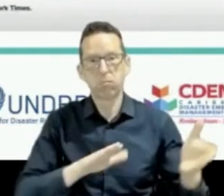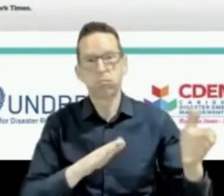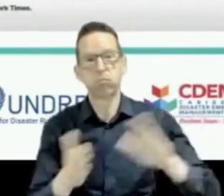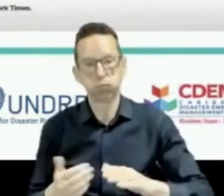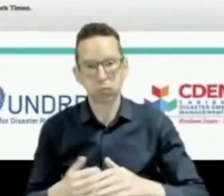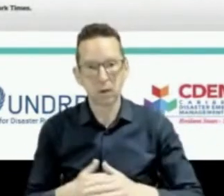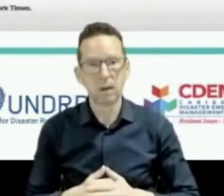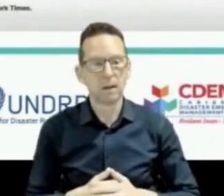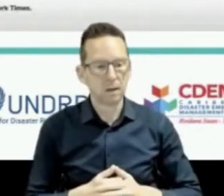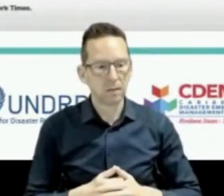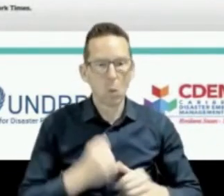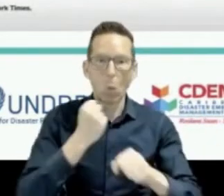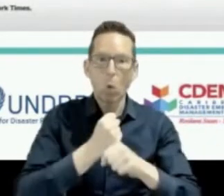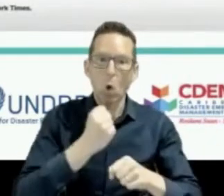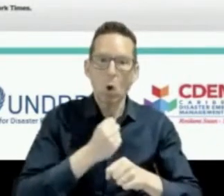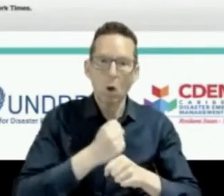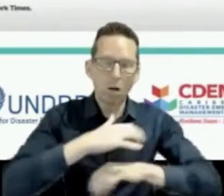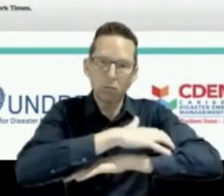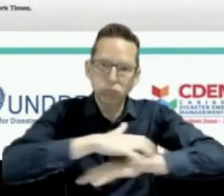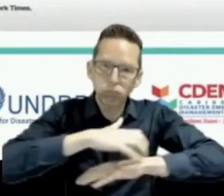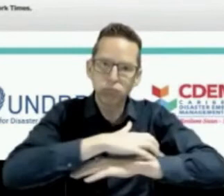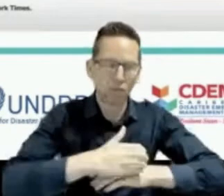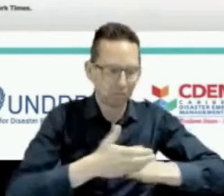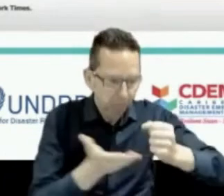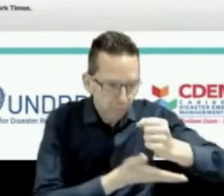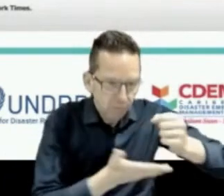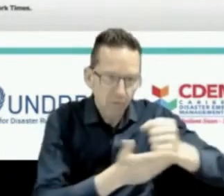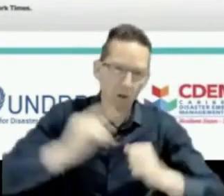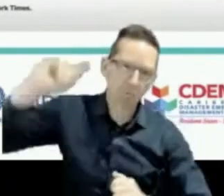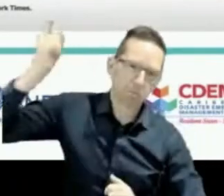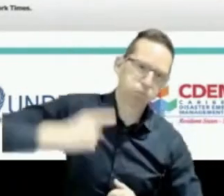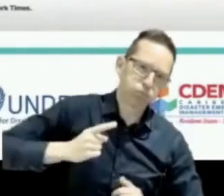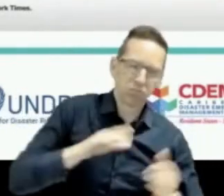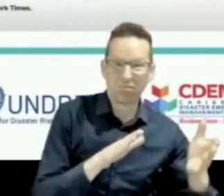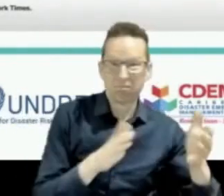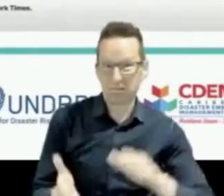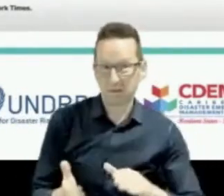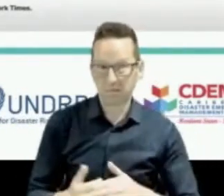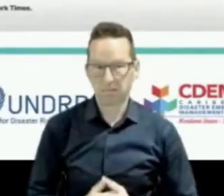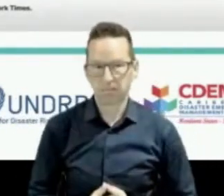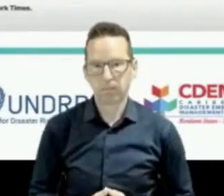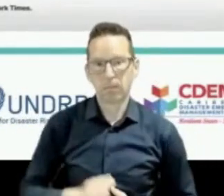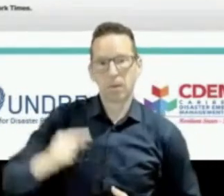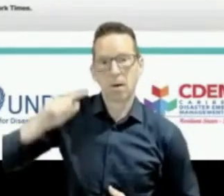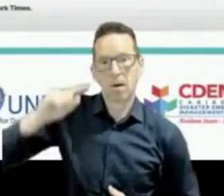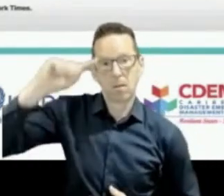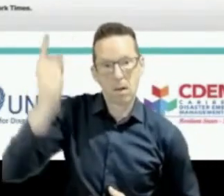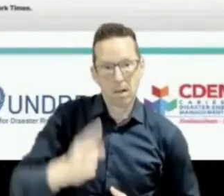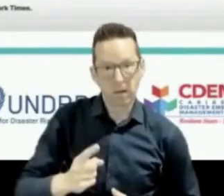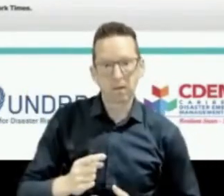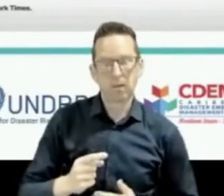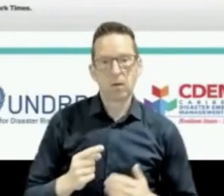has been affected by lightning. Lightning wildfires are an issue as well as that with regard to